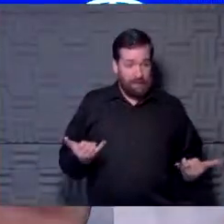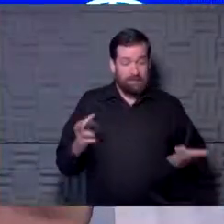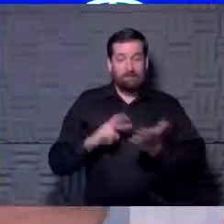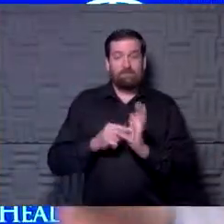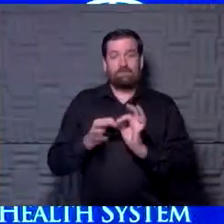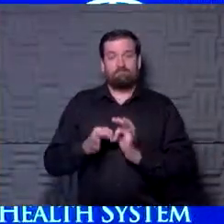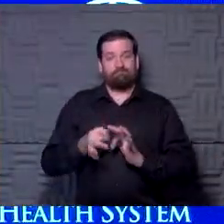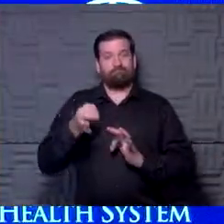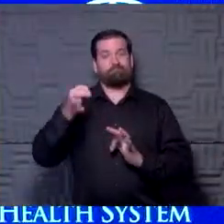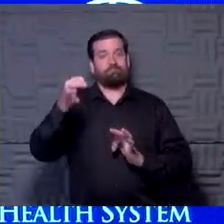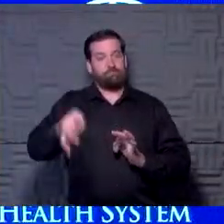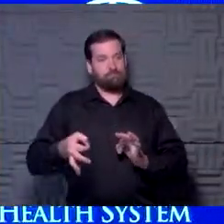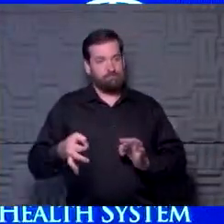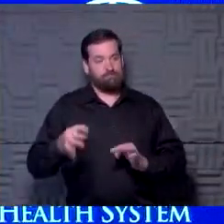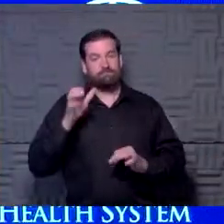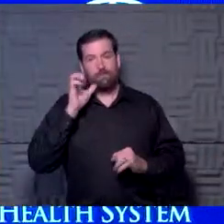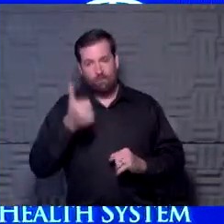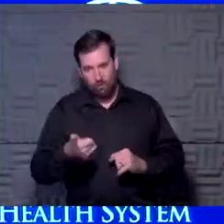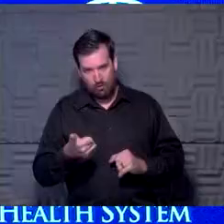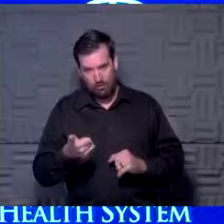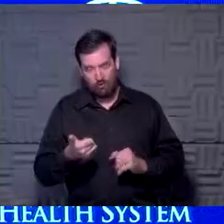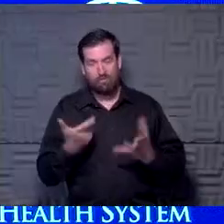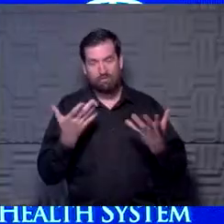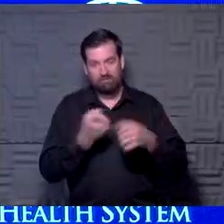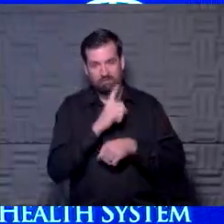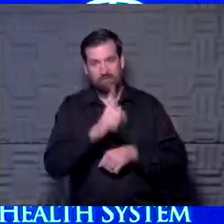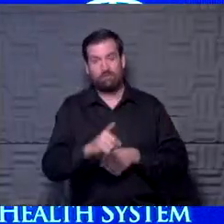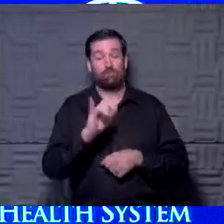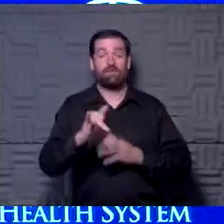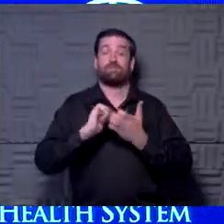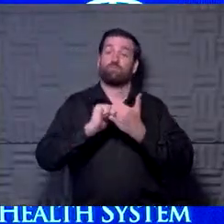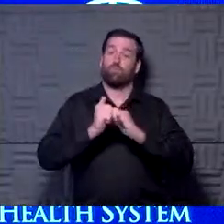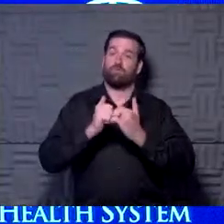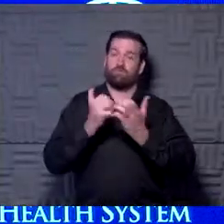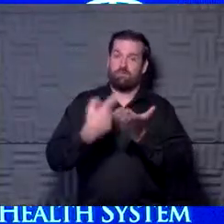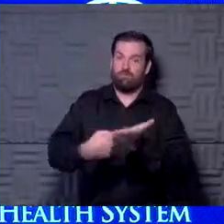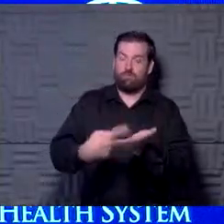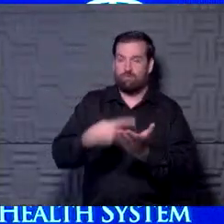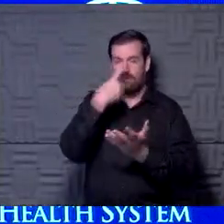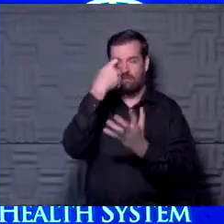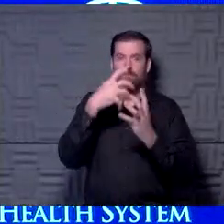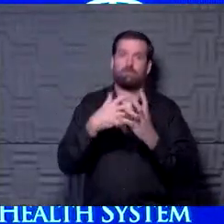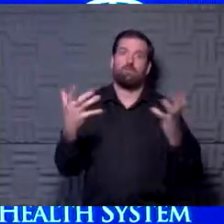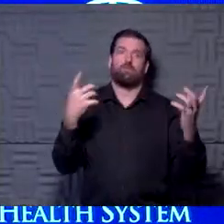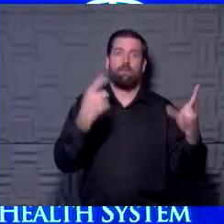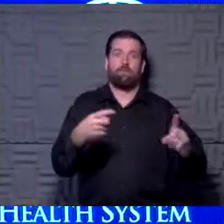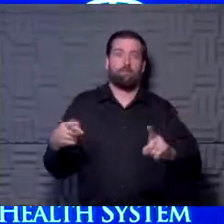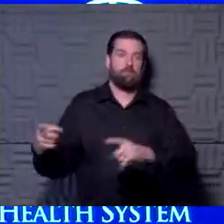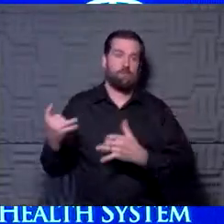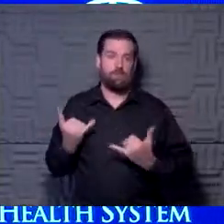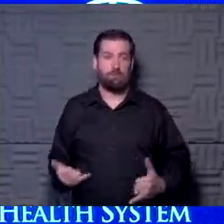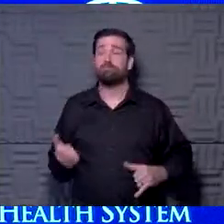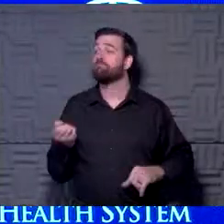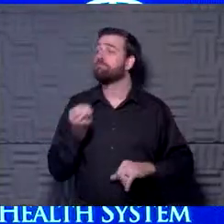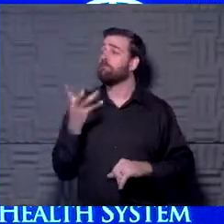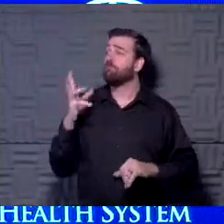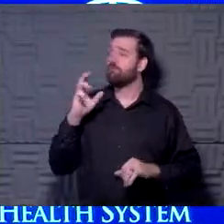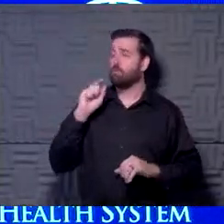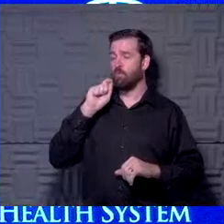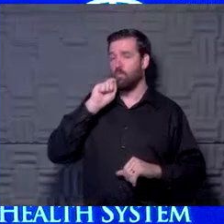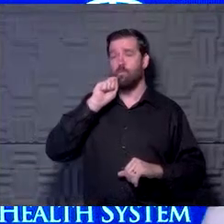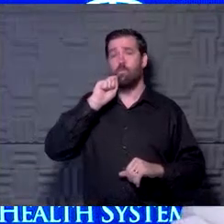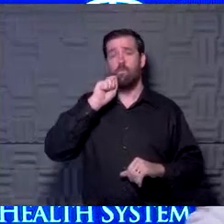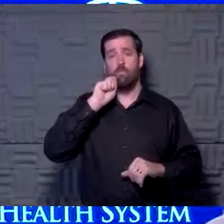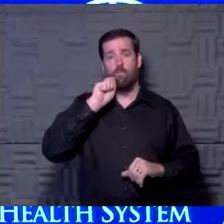that conversation into tomorrow. And we wanted to make sure we had that sports conversation because so much of that is going on out there. Got a couple of cool mask